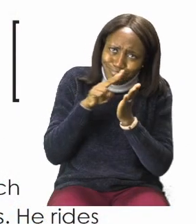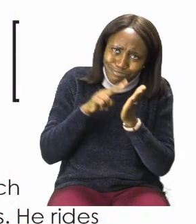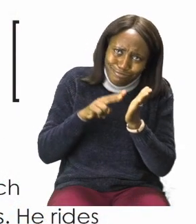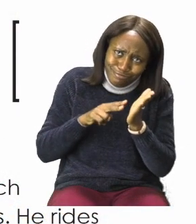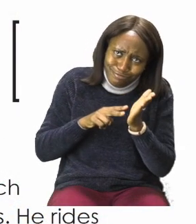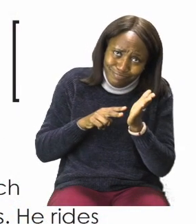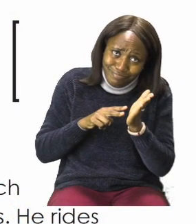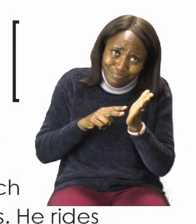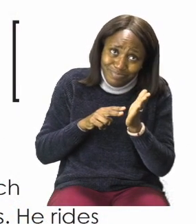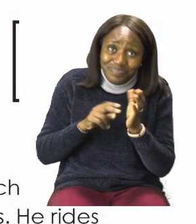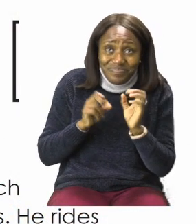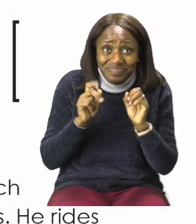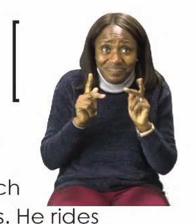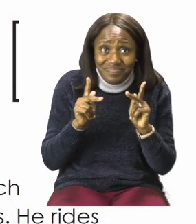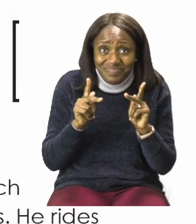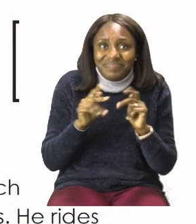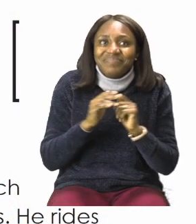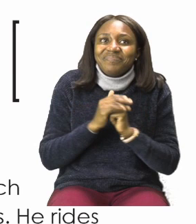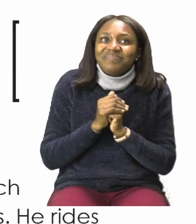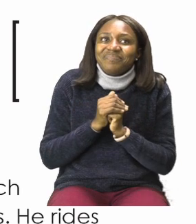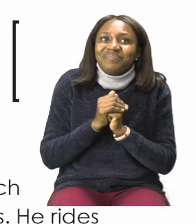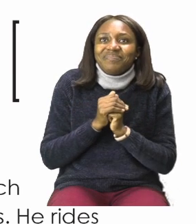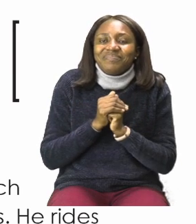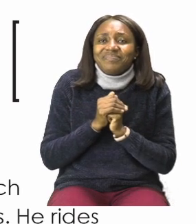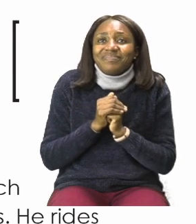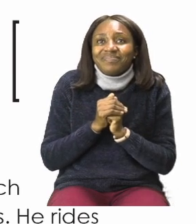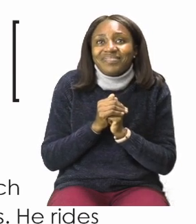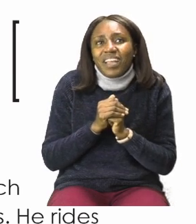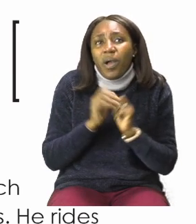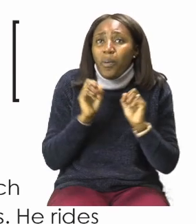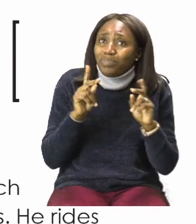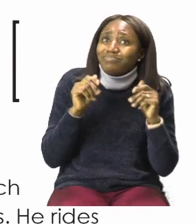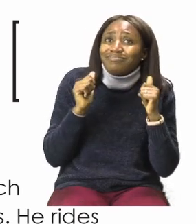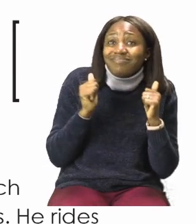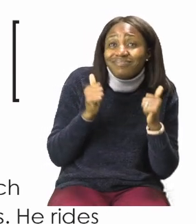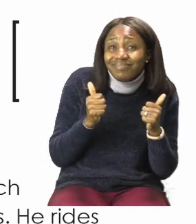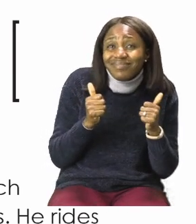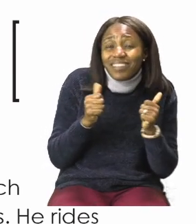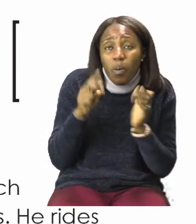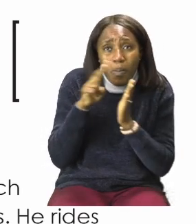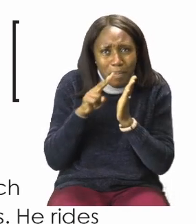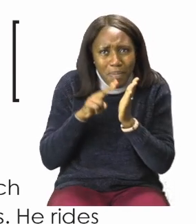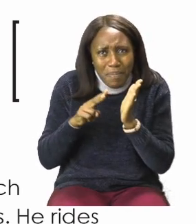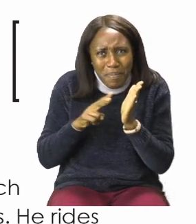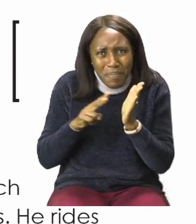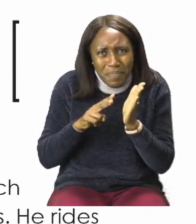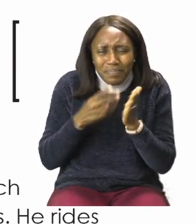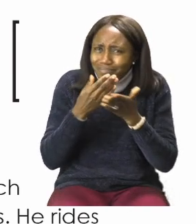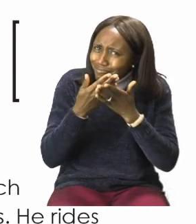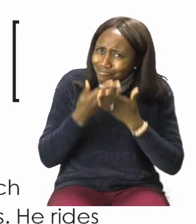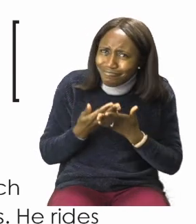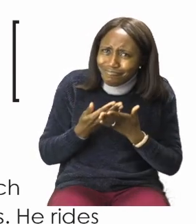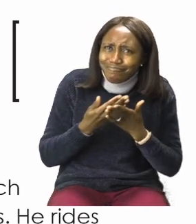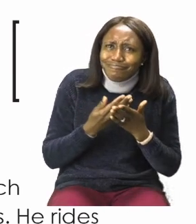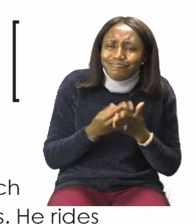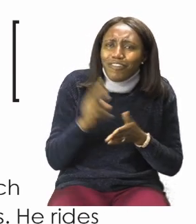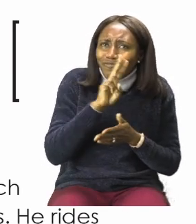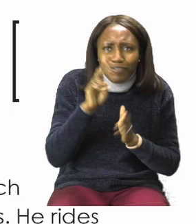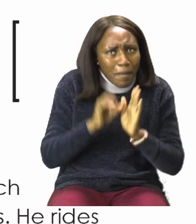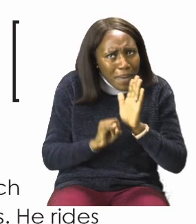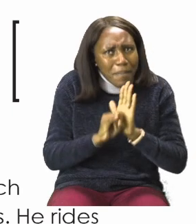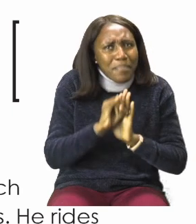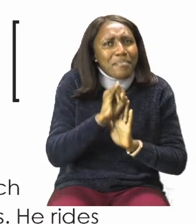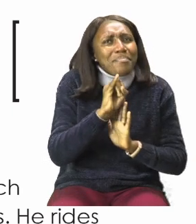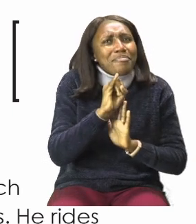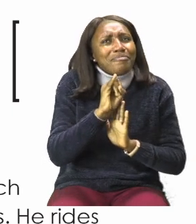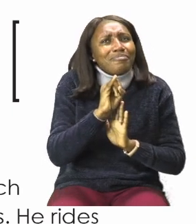reading comprehension. Oh good because reading comprehensions they help us with our vocabulary, they